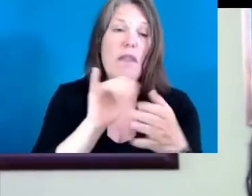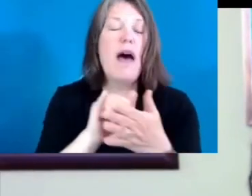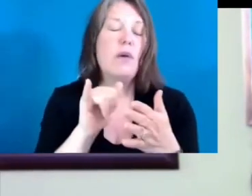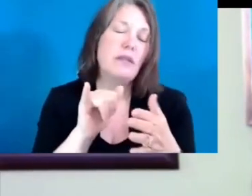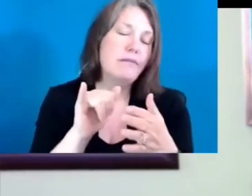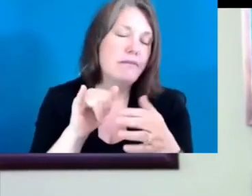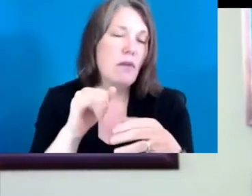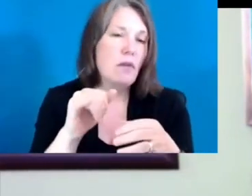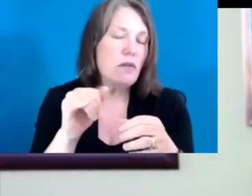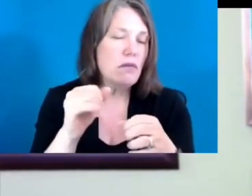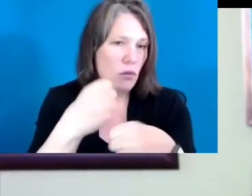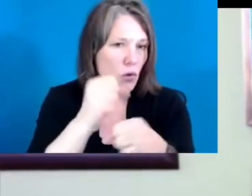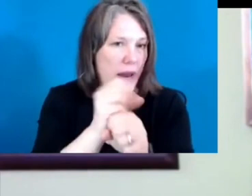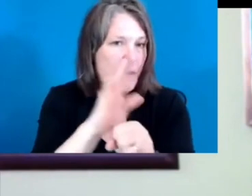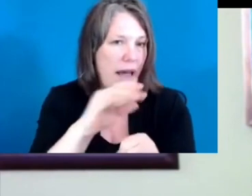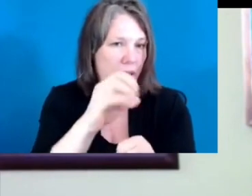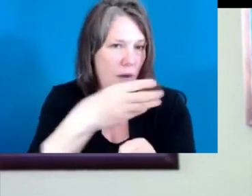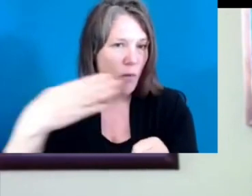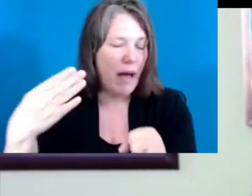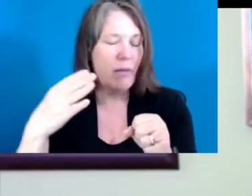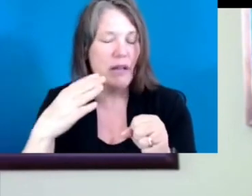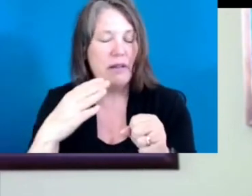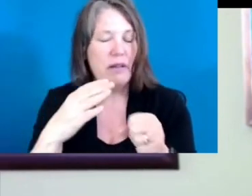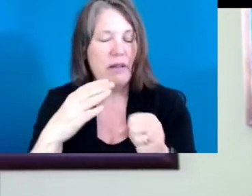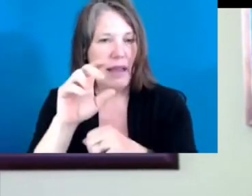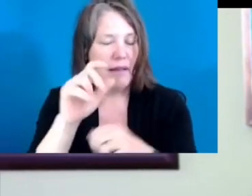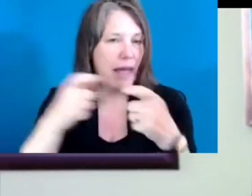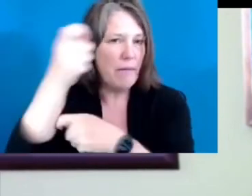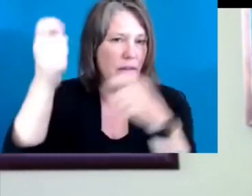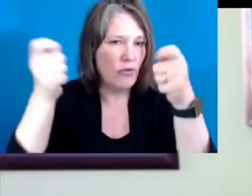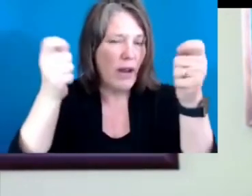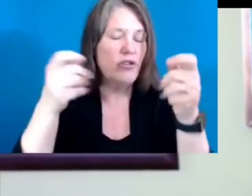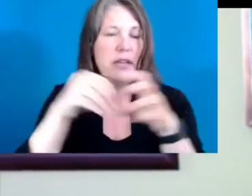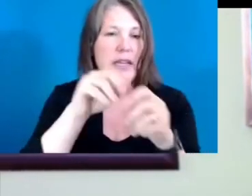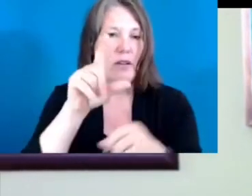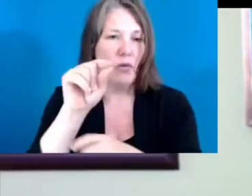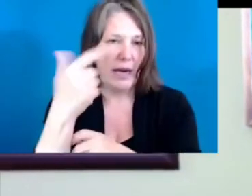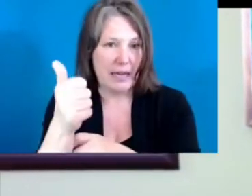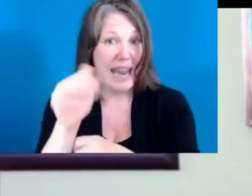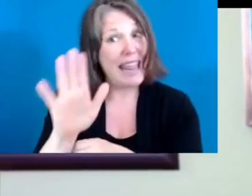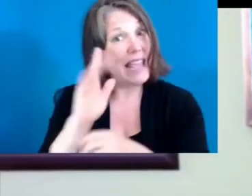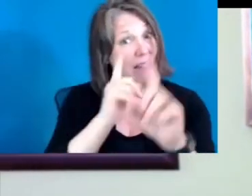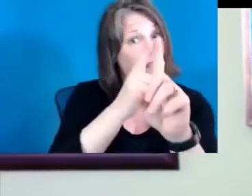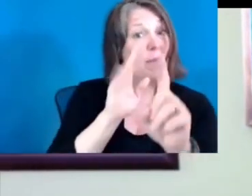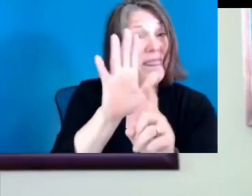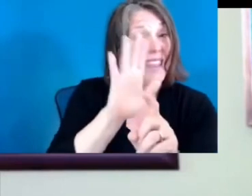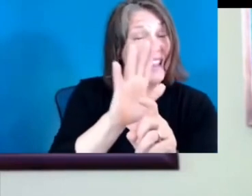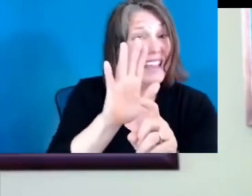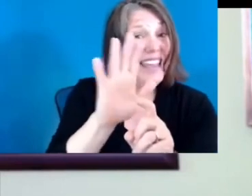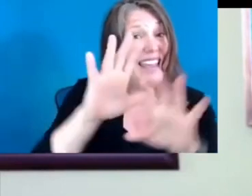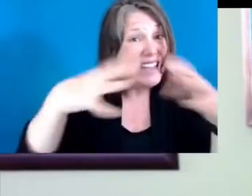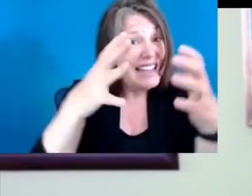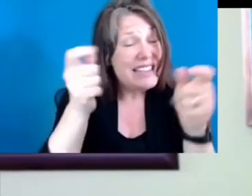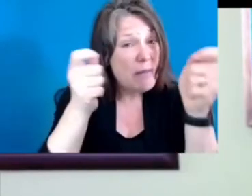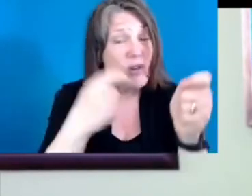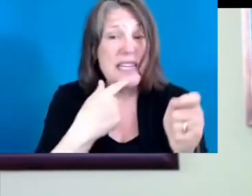created by the Obama administration in 2010. And then tension was, his administration said, we've got